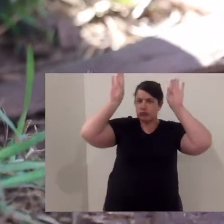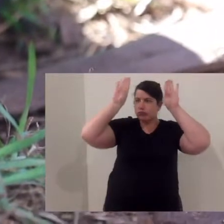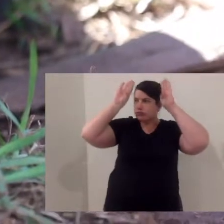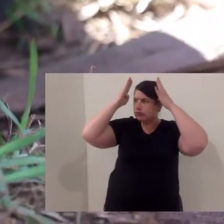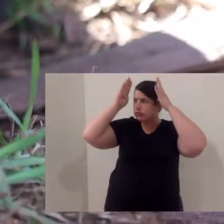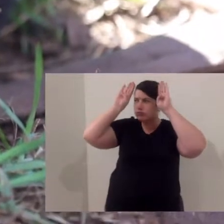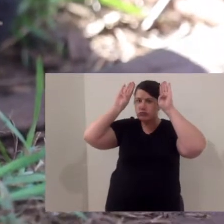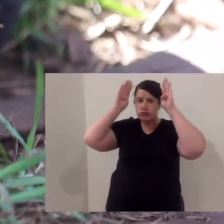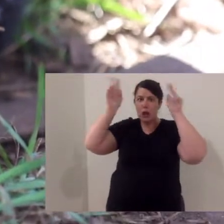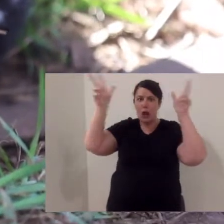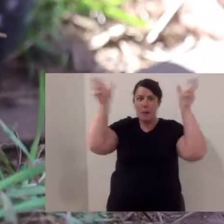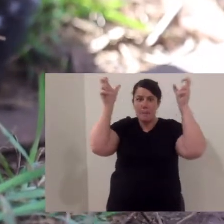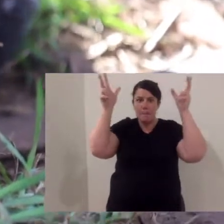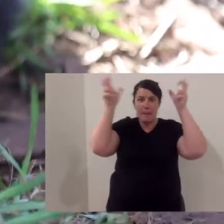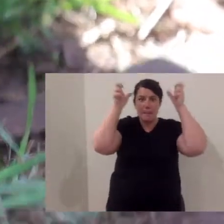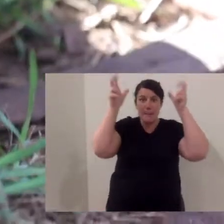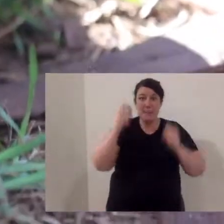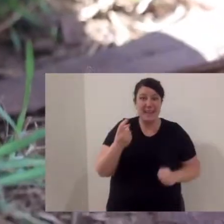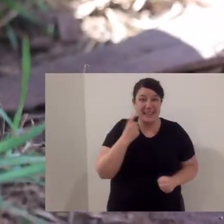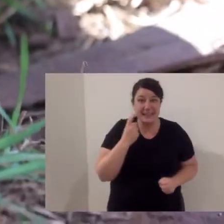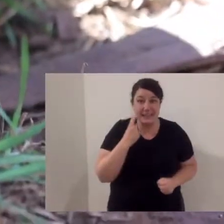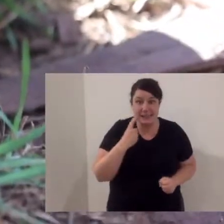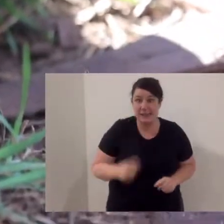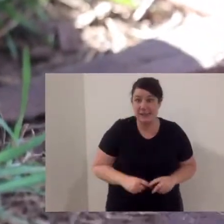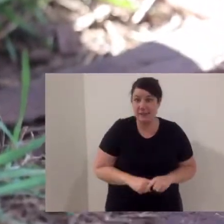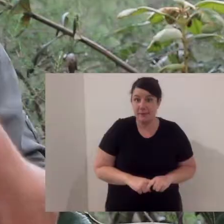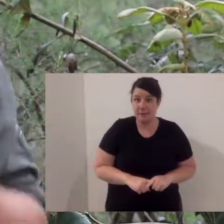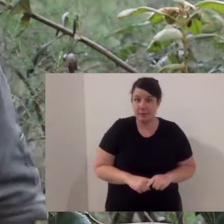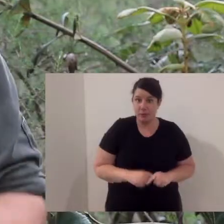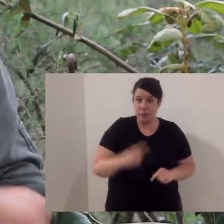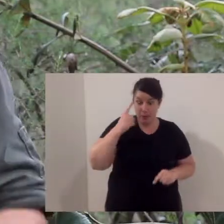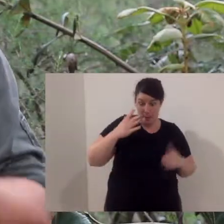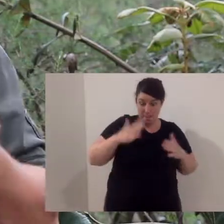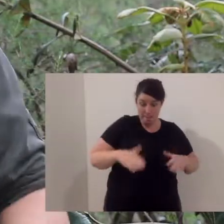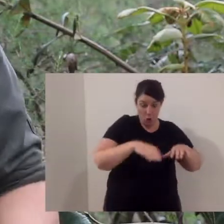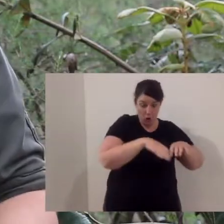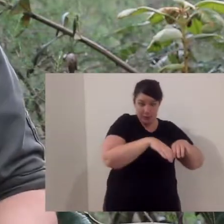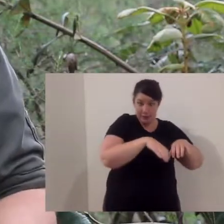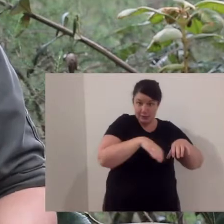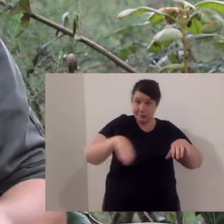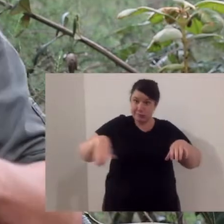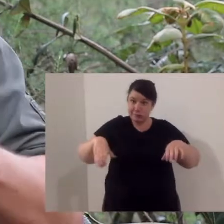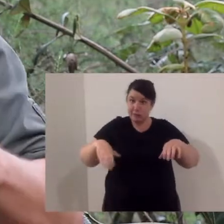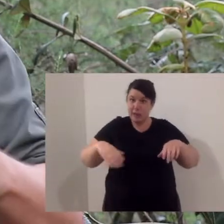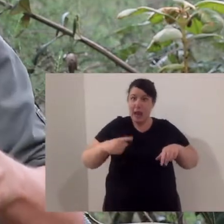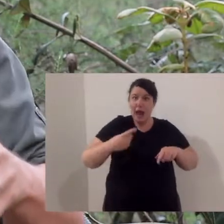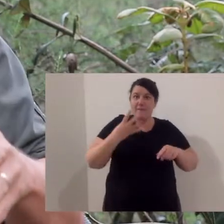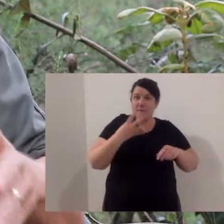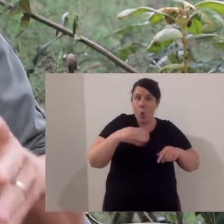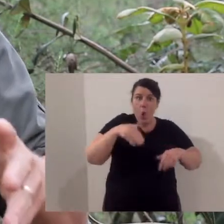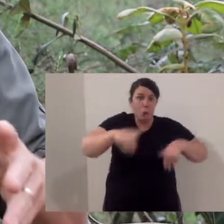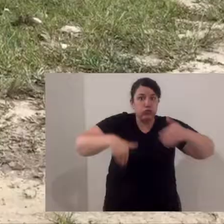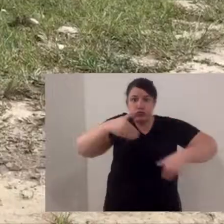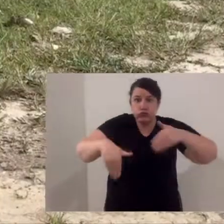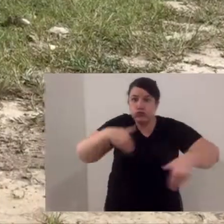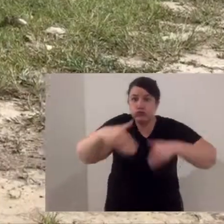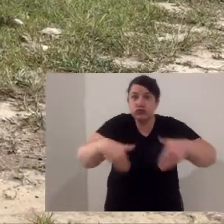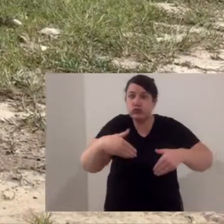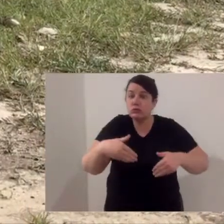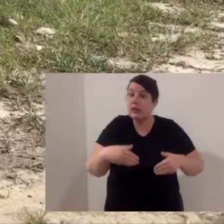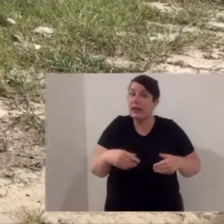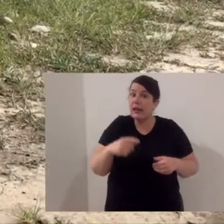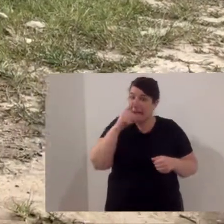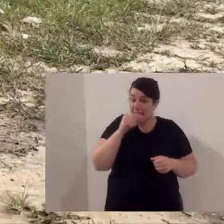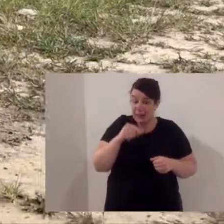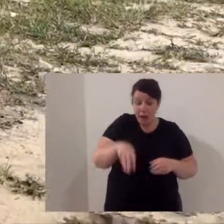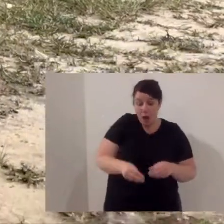really developed. They have large ears, given their overall body size, and a great sense of hearing. Now, if we move down along the body, they run